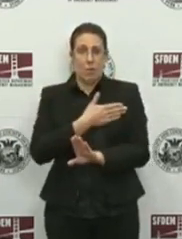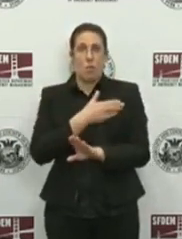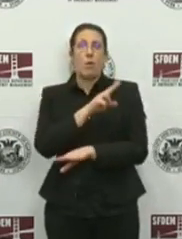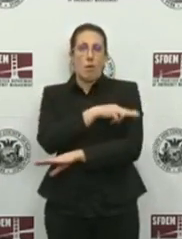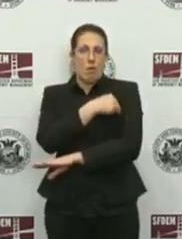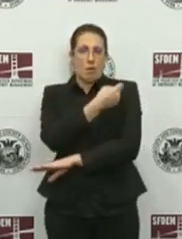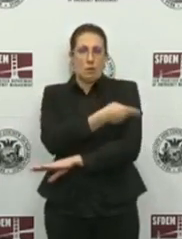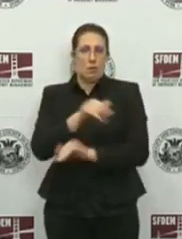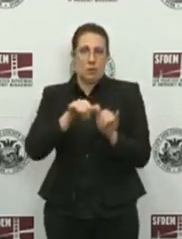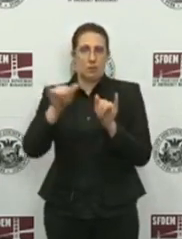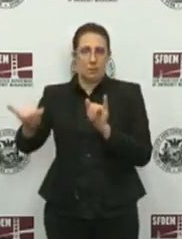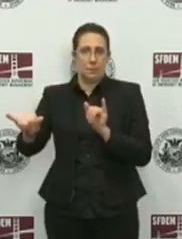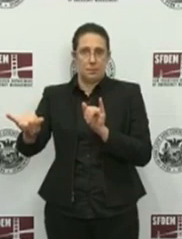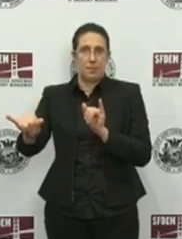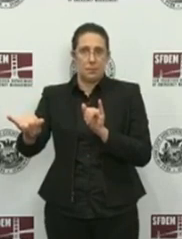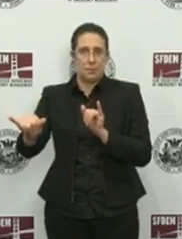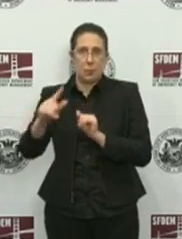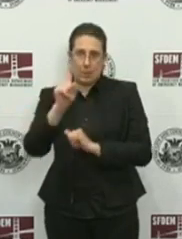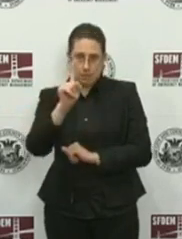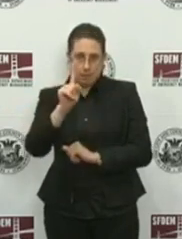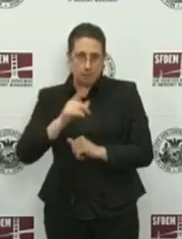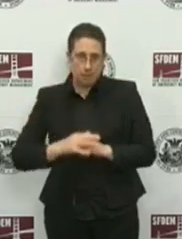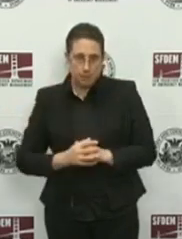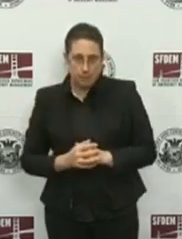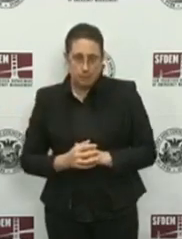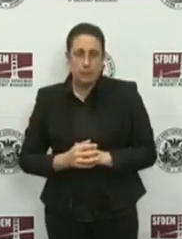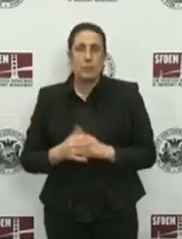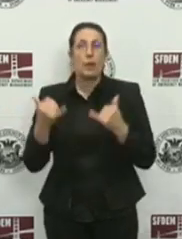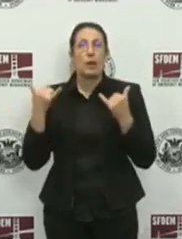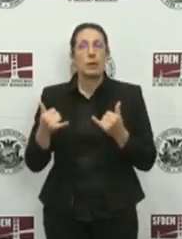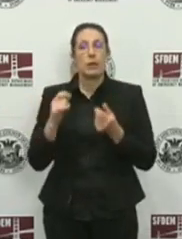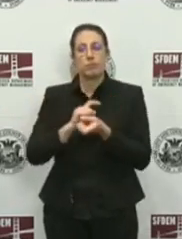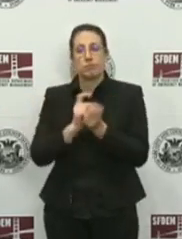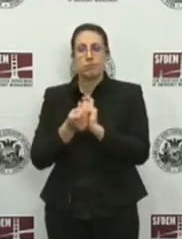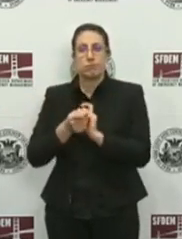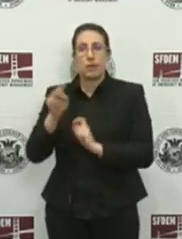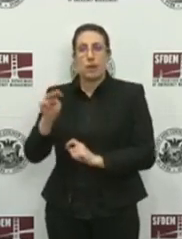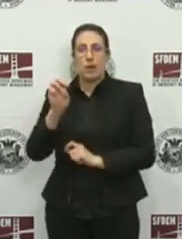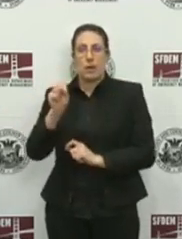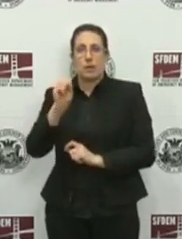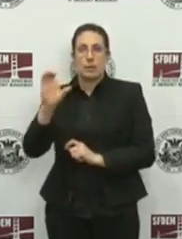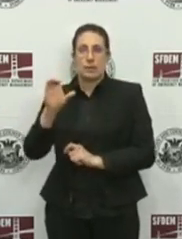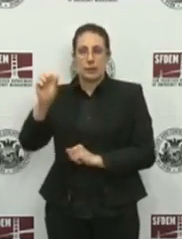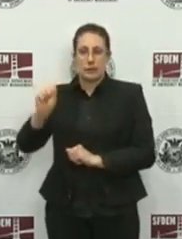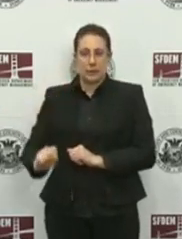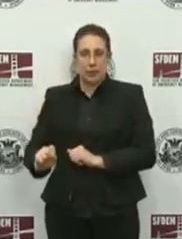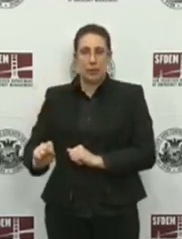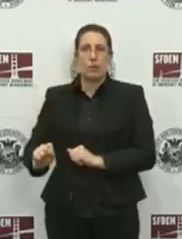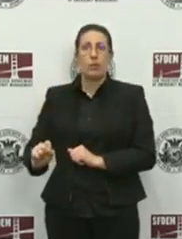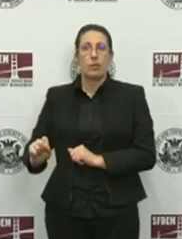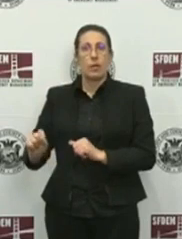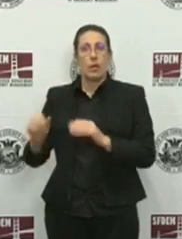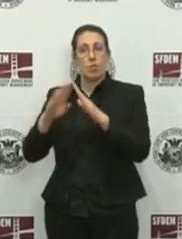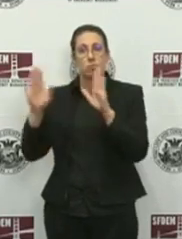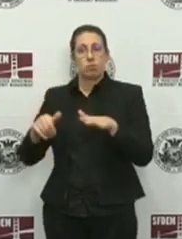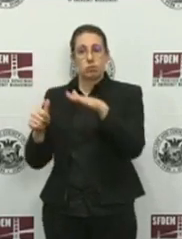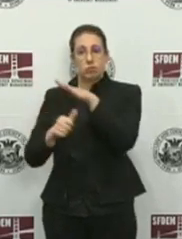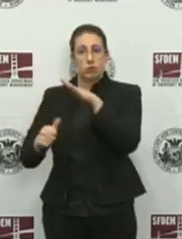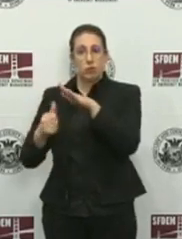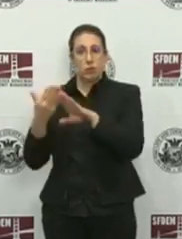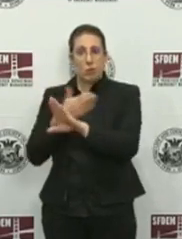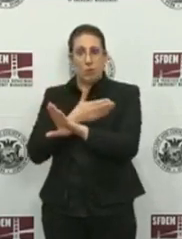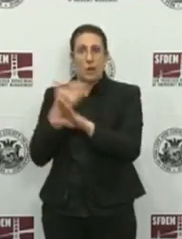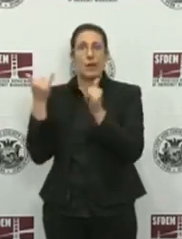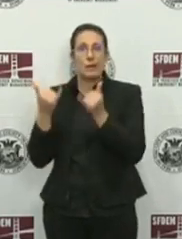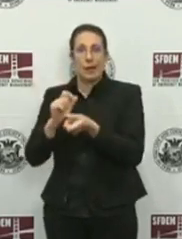hospital. We are now converting MSC South into a medical facility to care for people who are living with